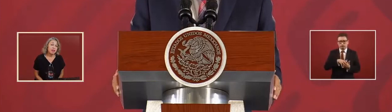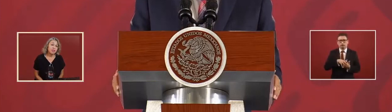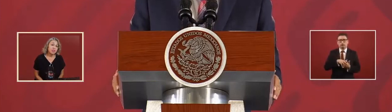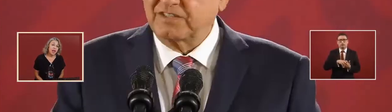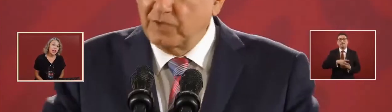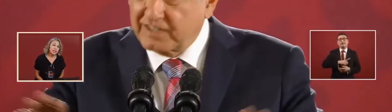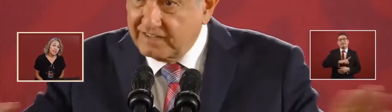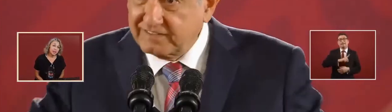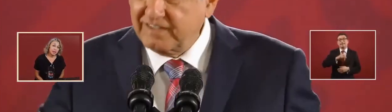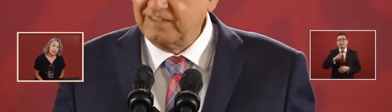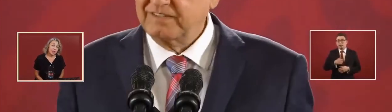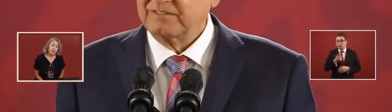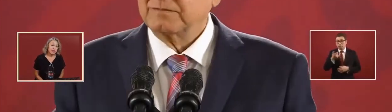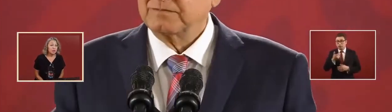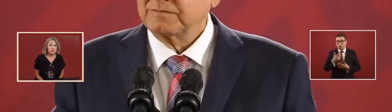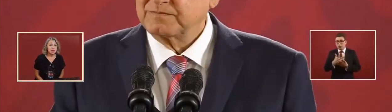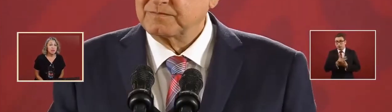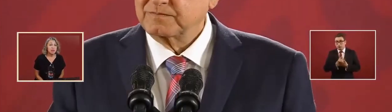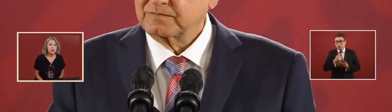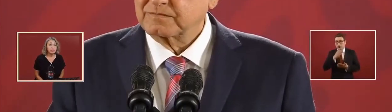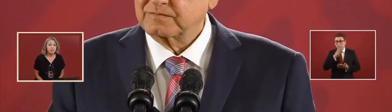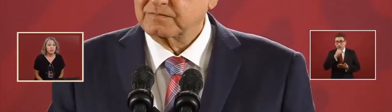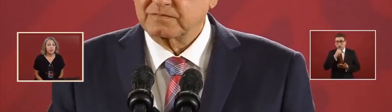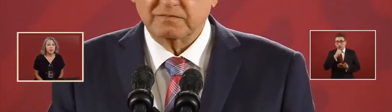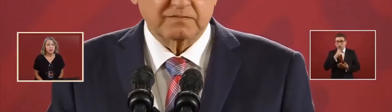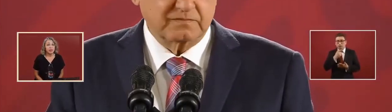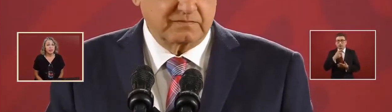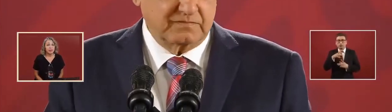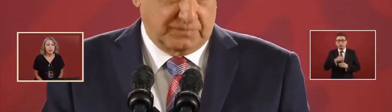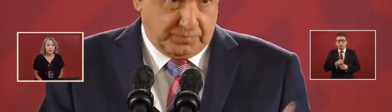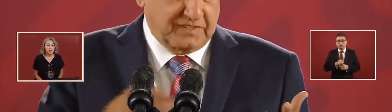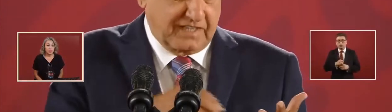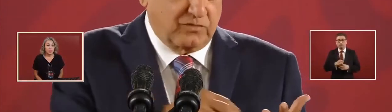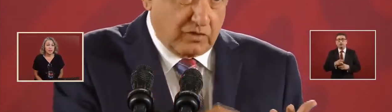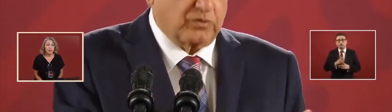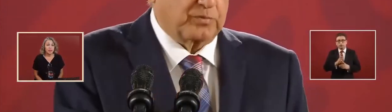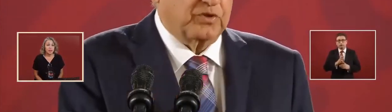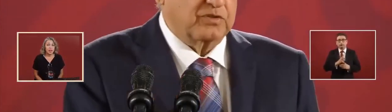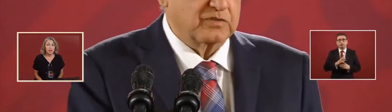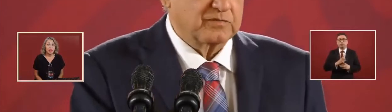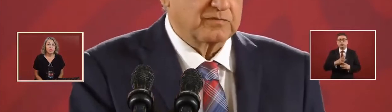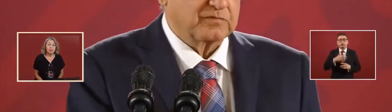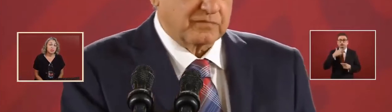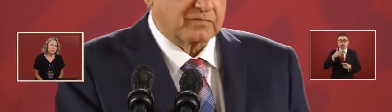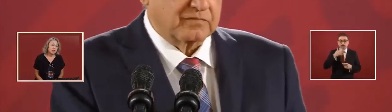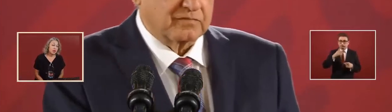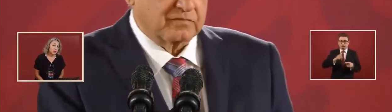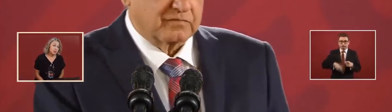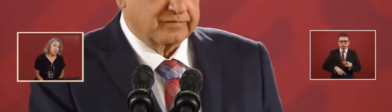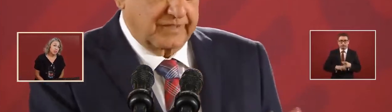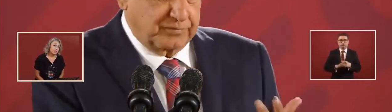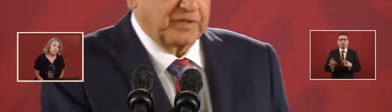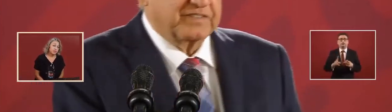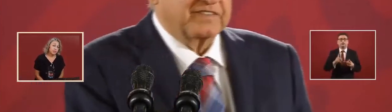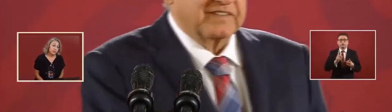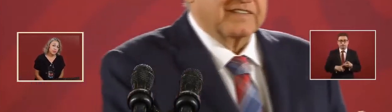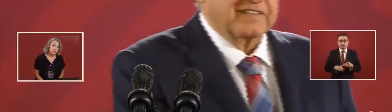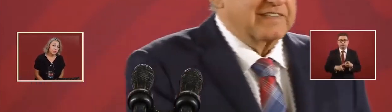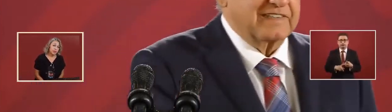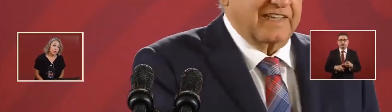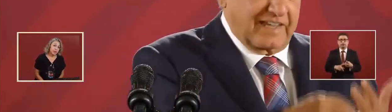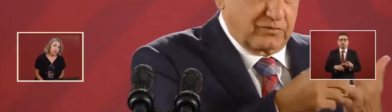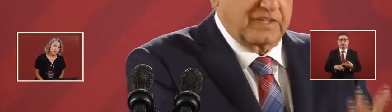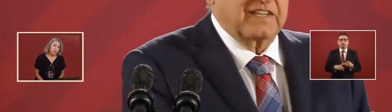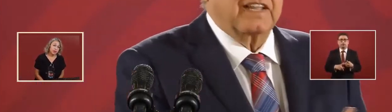was not enough, after there's no corruption, that there's